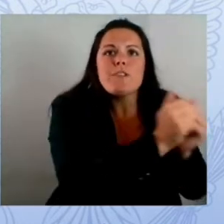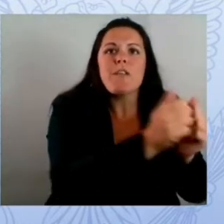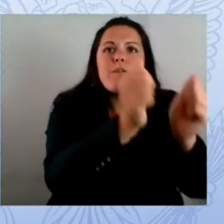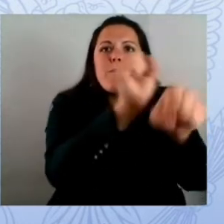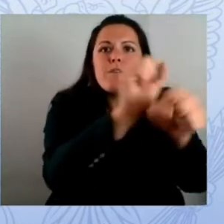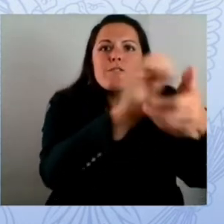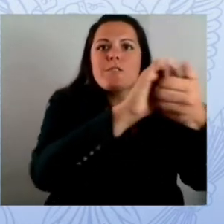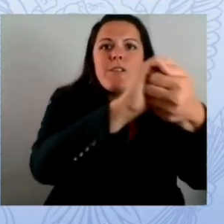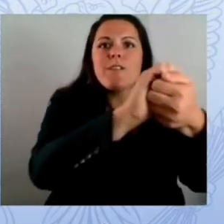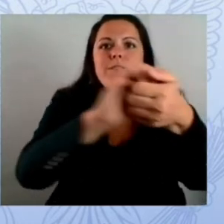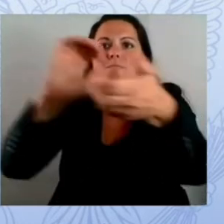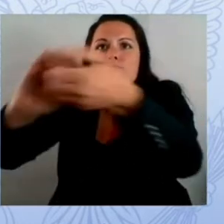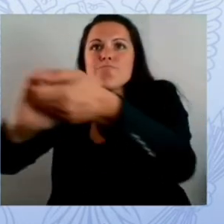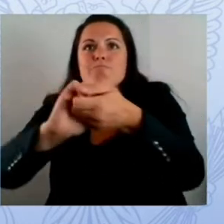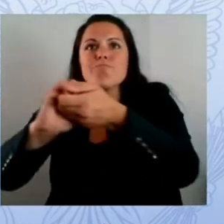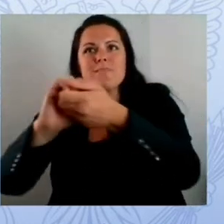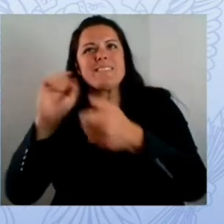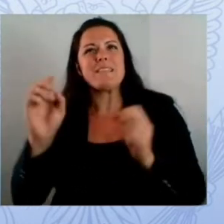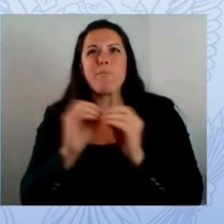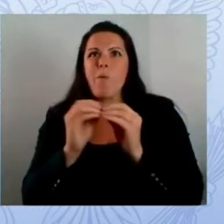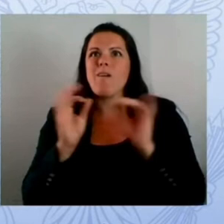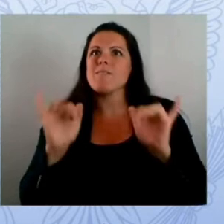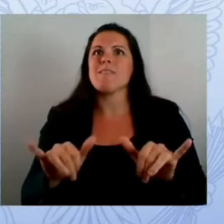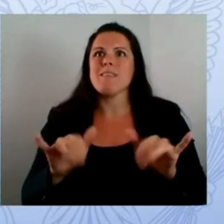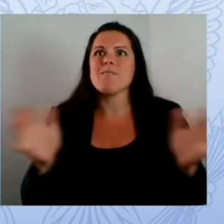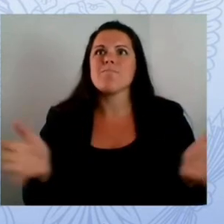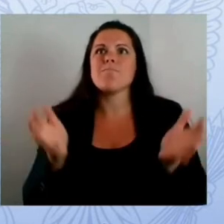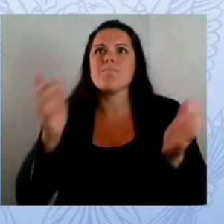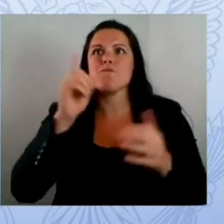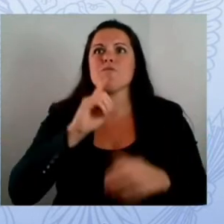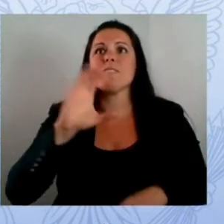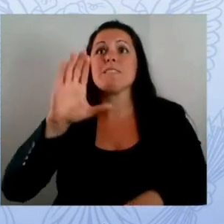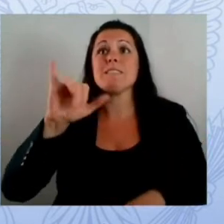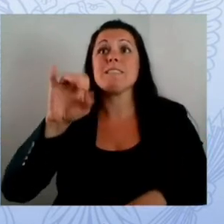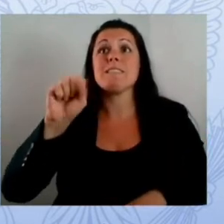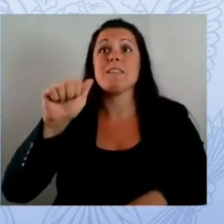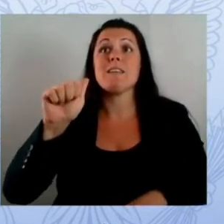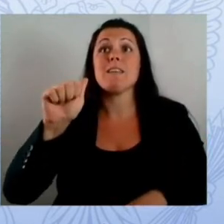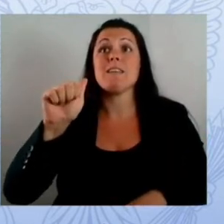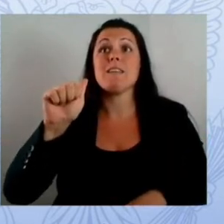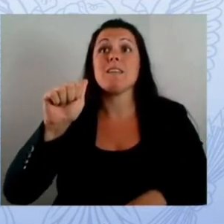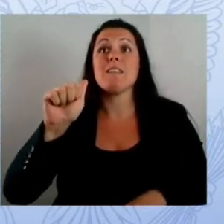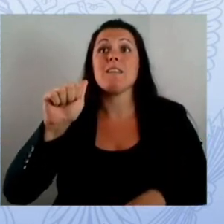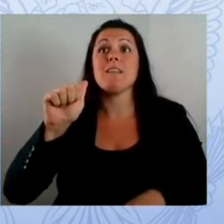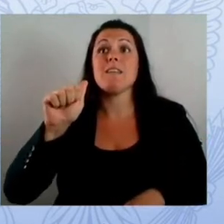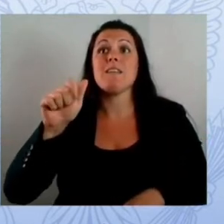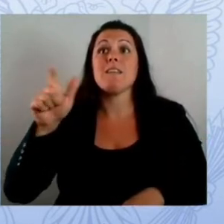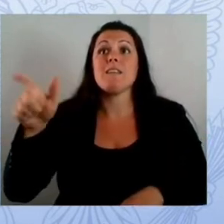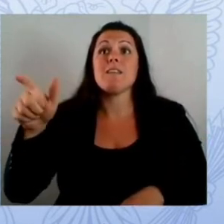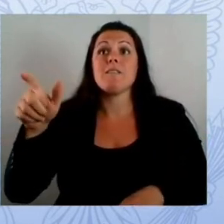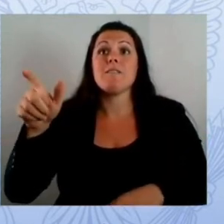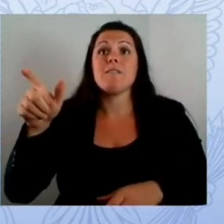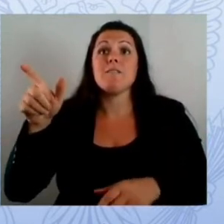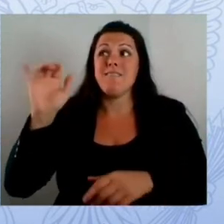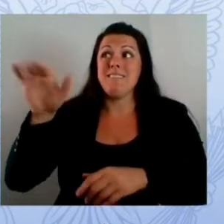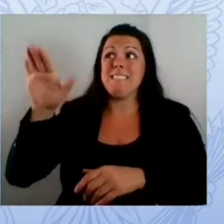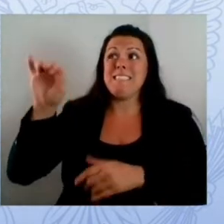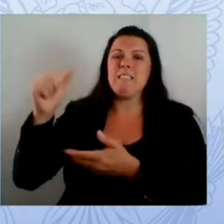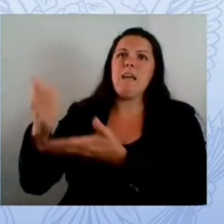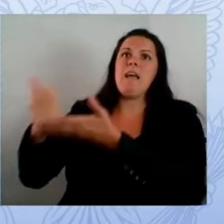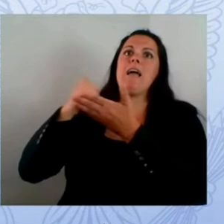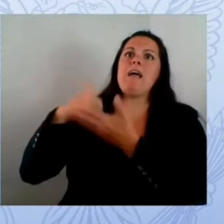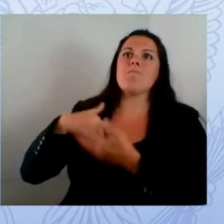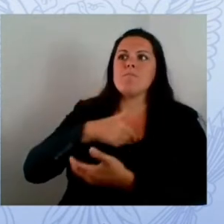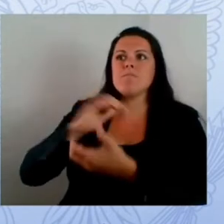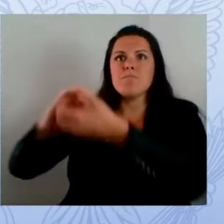instrumental in making making that be a success so thank you to first lady thank you ann for bringing us here and the secretaries